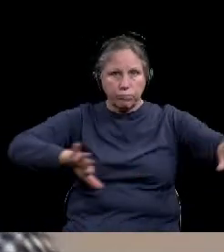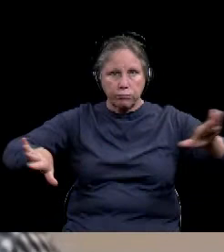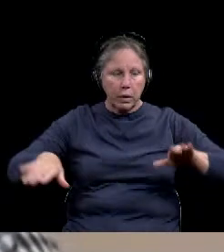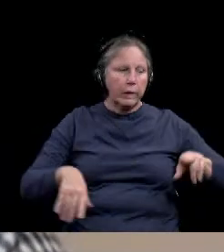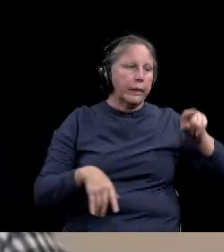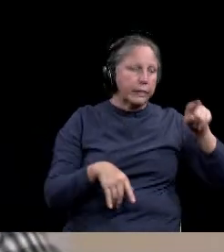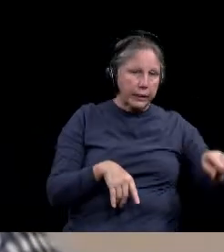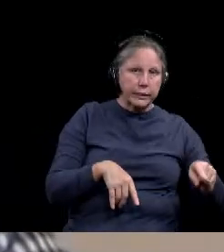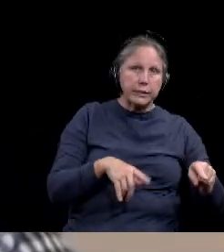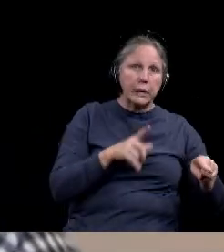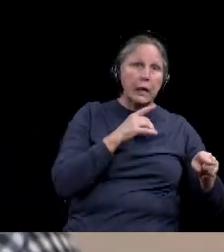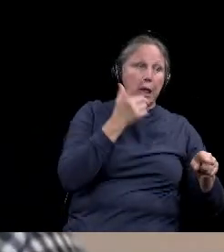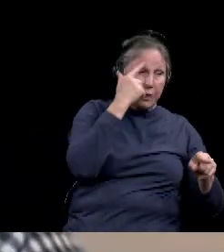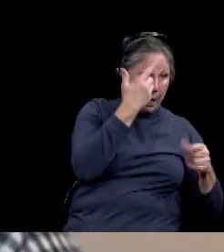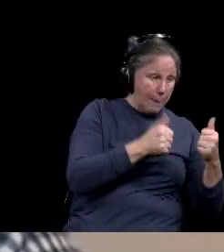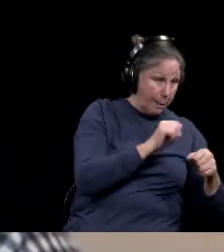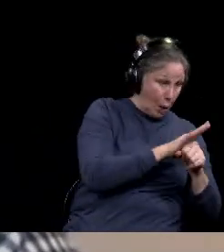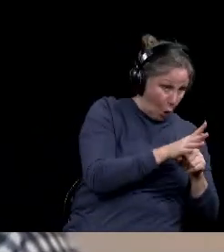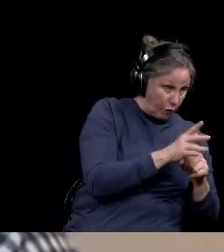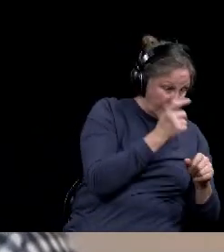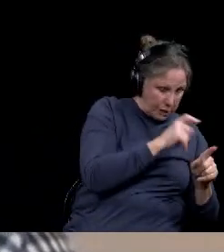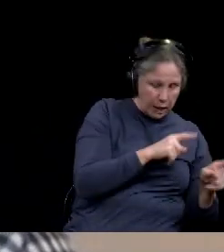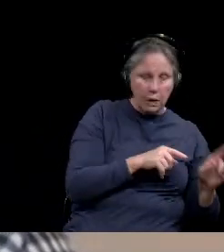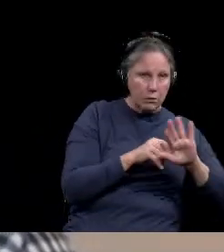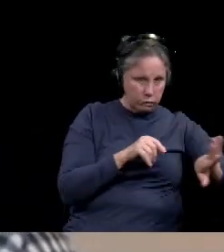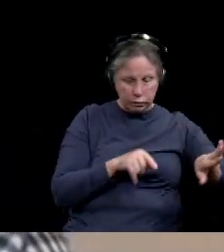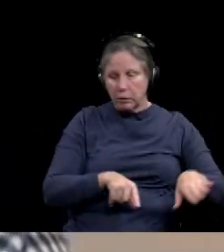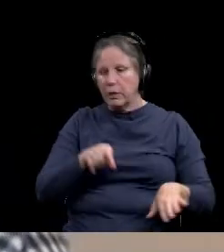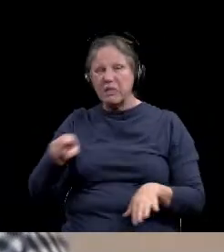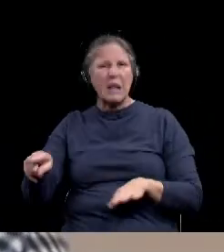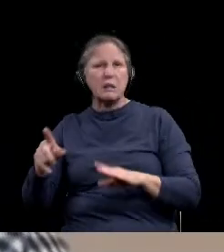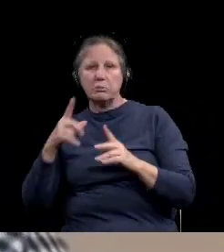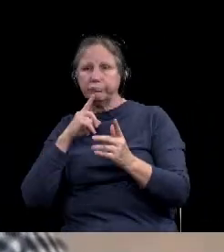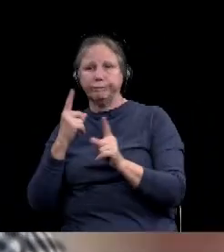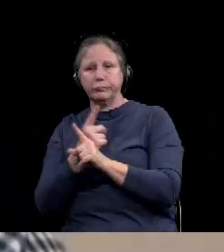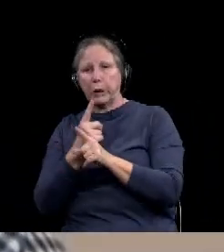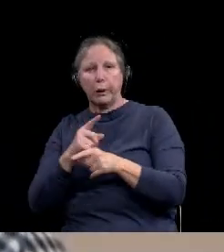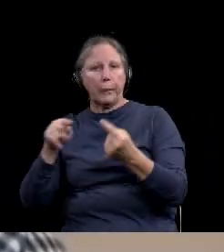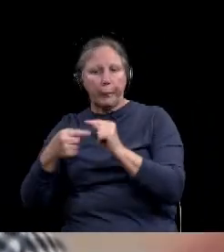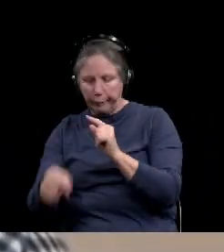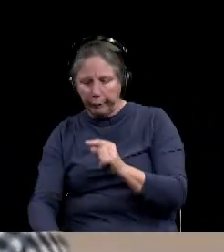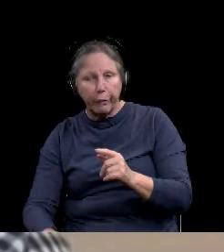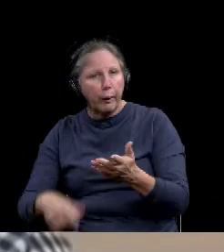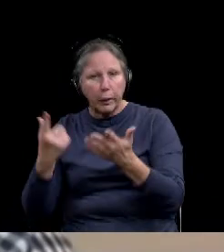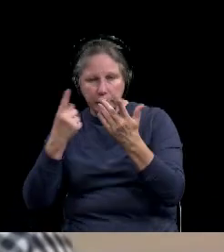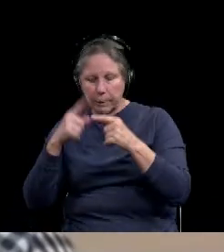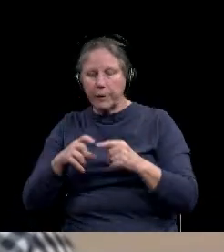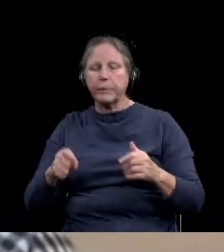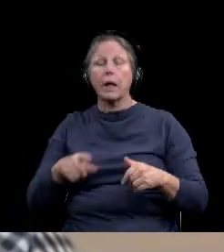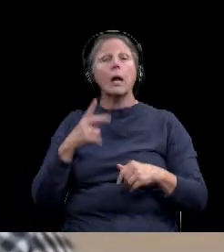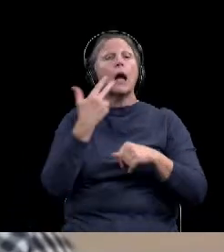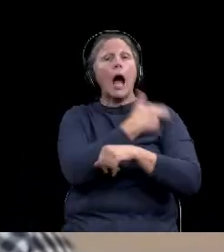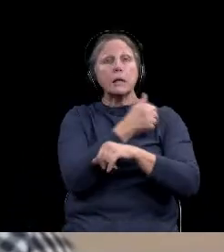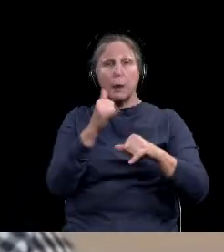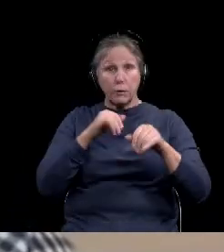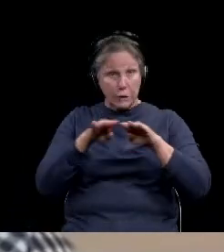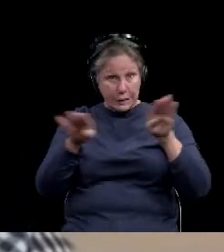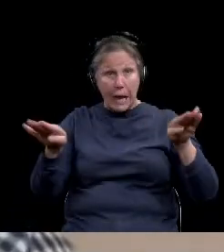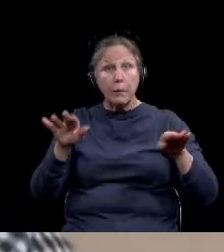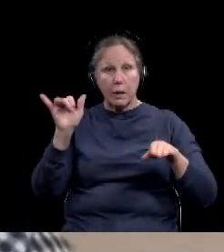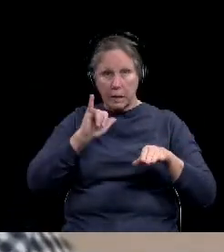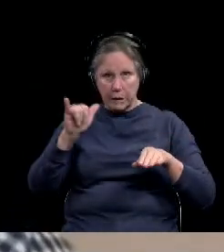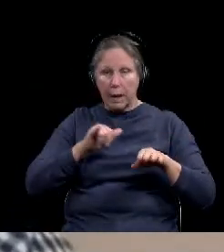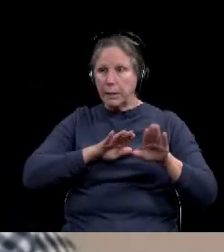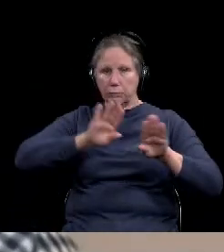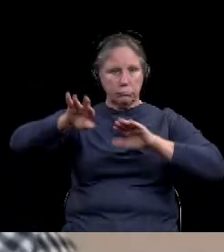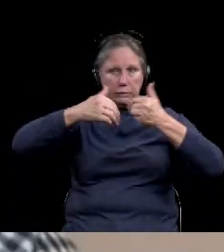versus non-sick type of a side. And we also do our best to segregate them and separate them on the hospital floors and hospital wards as